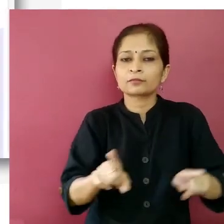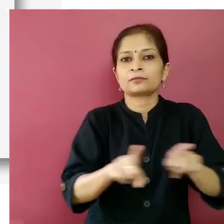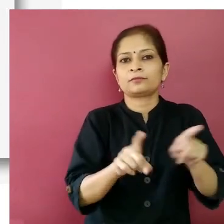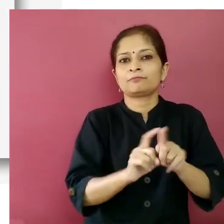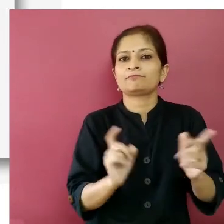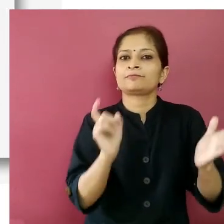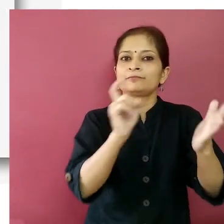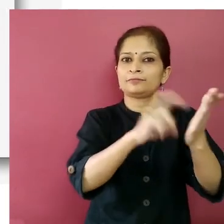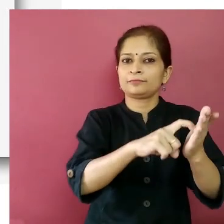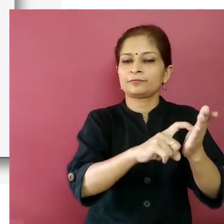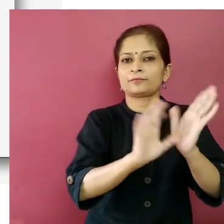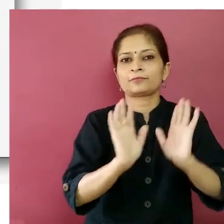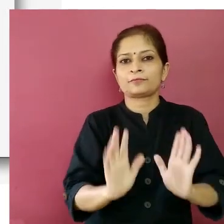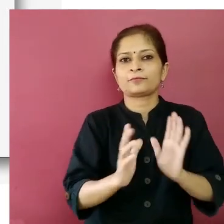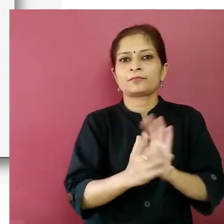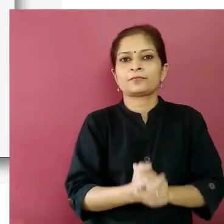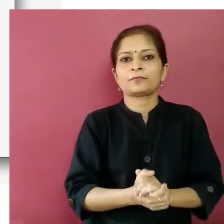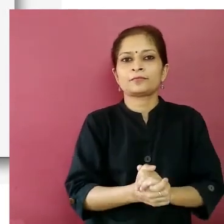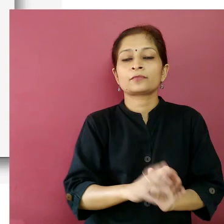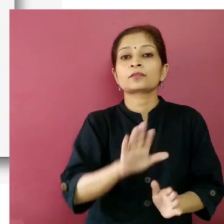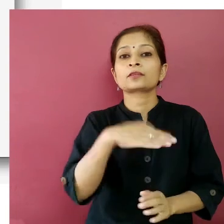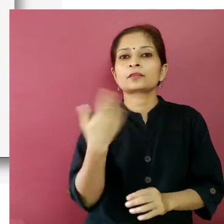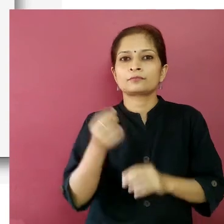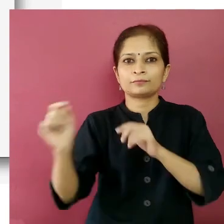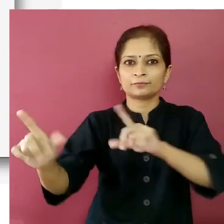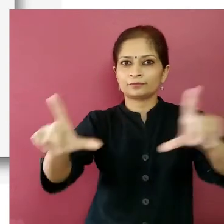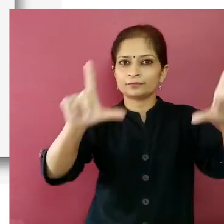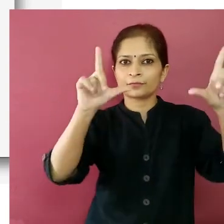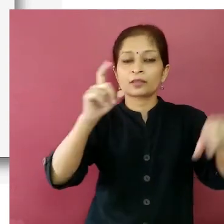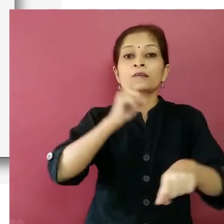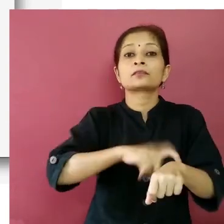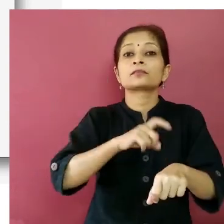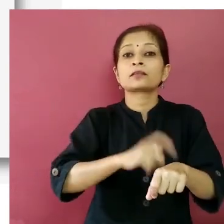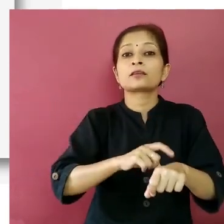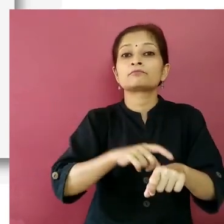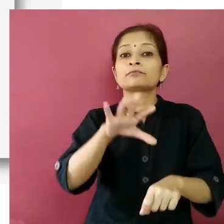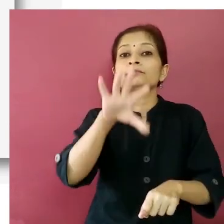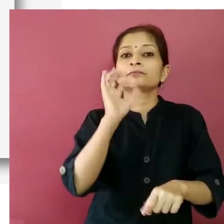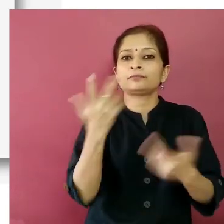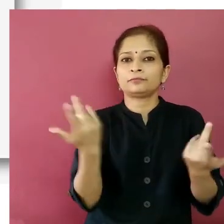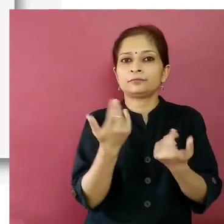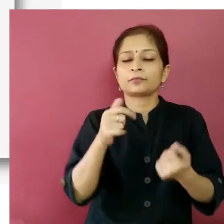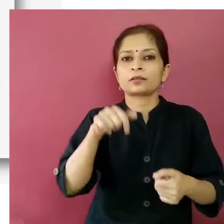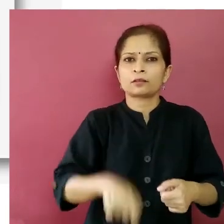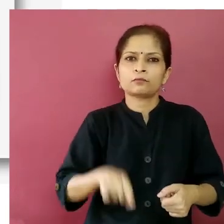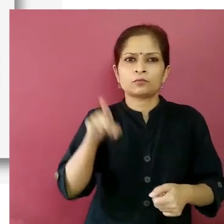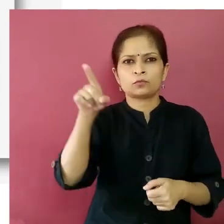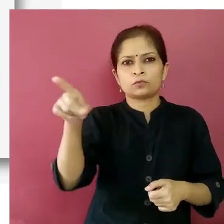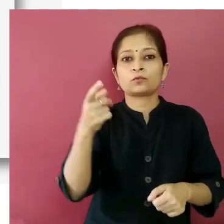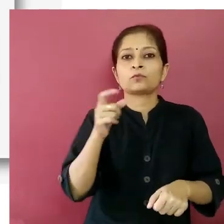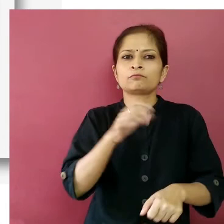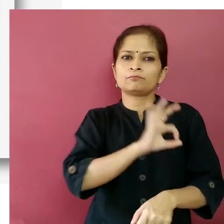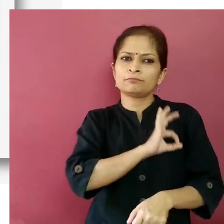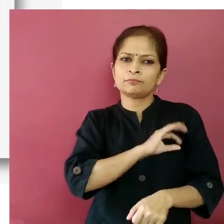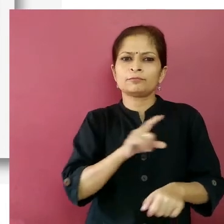this will take you to the time slot selection where you can select a vaccination appointment time that is convenient for